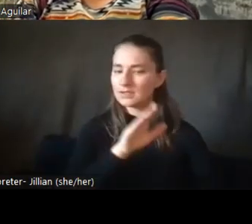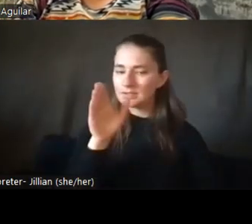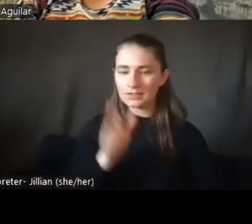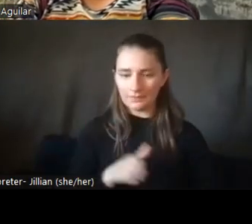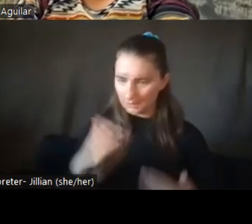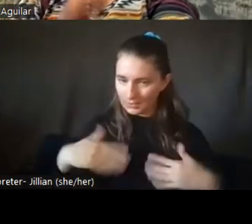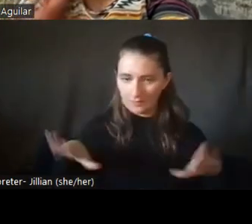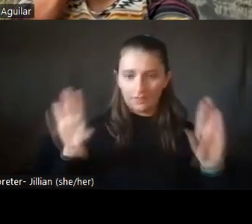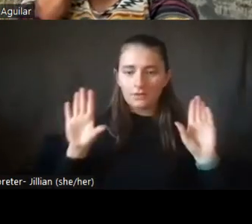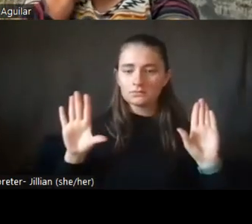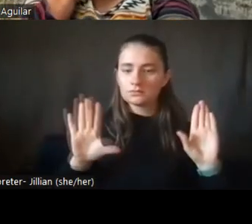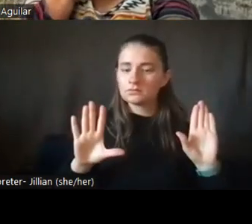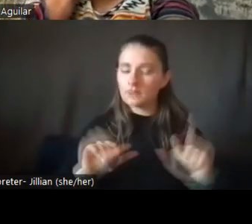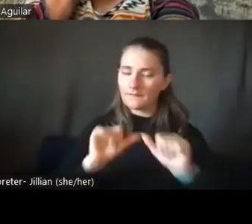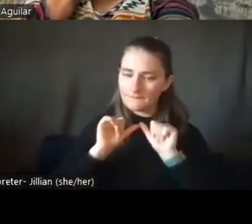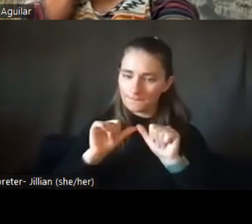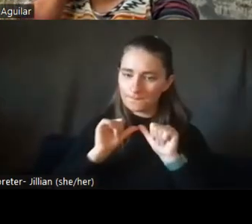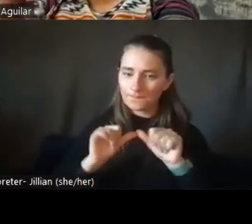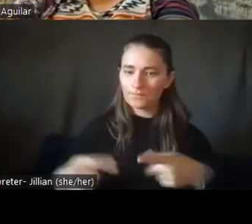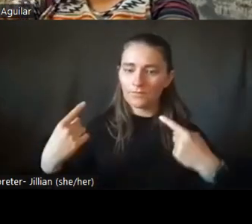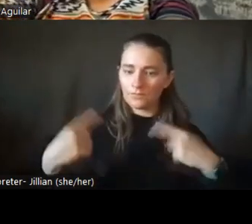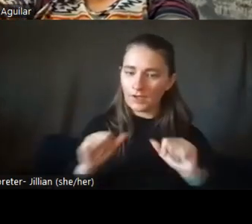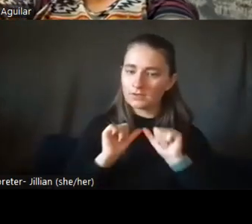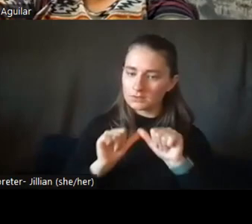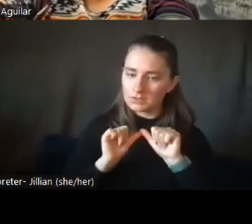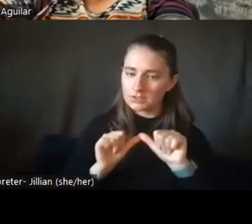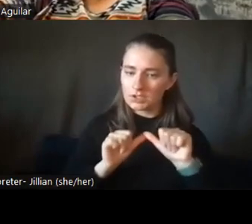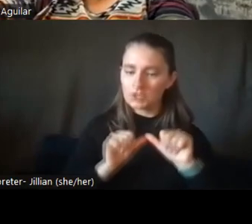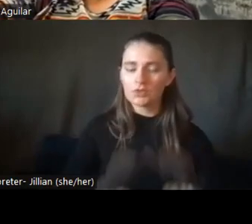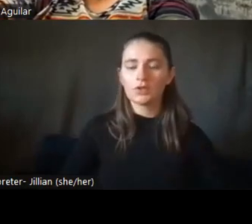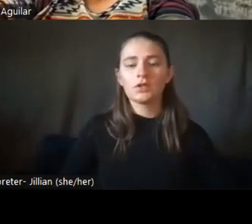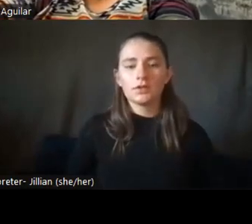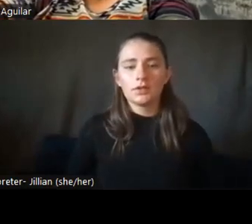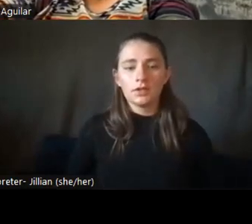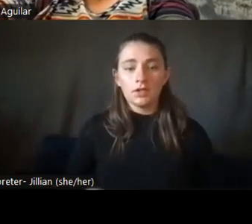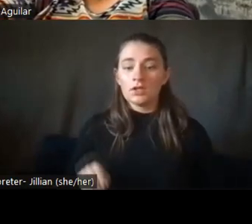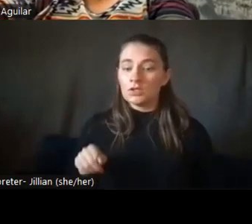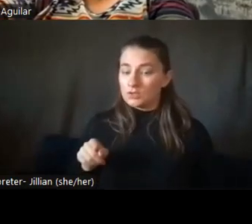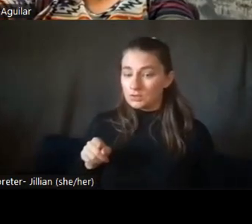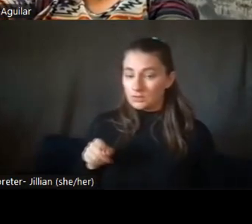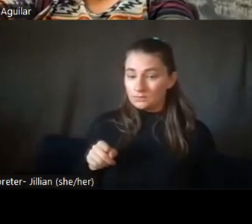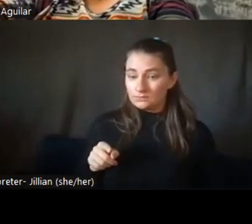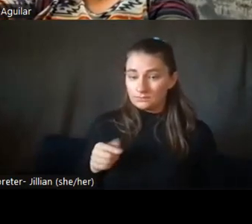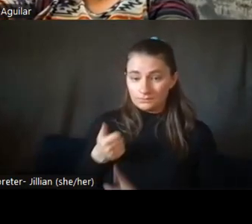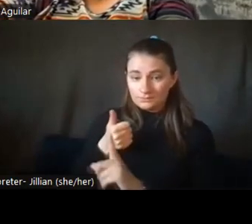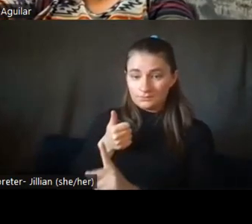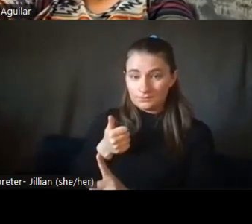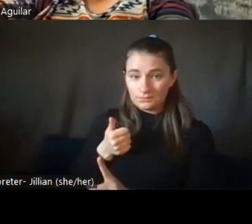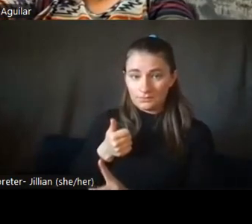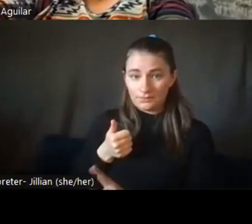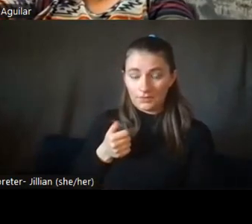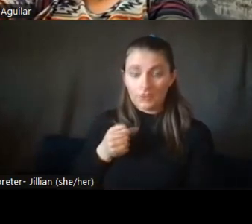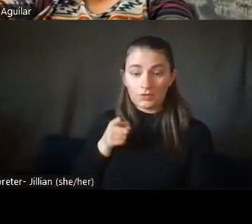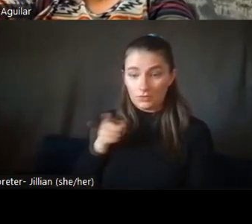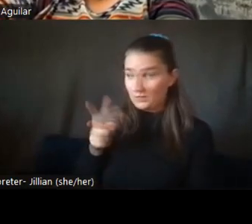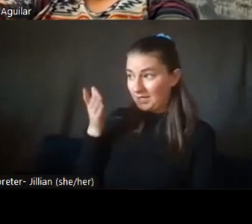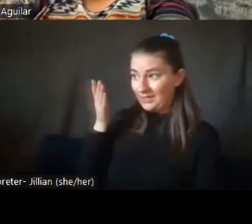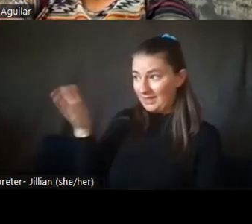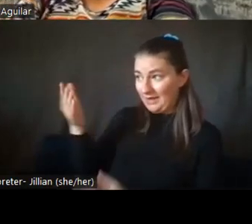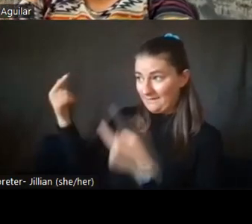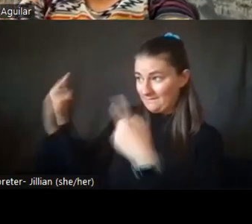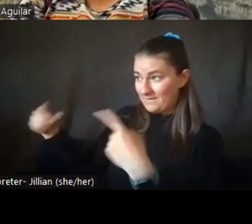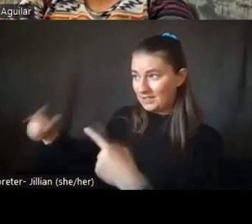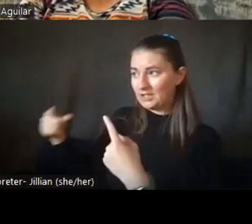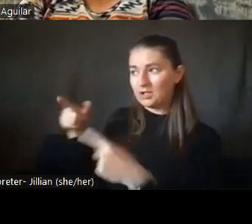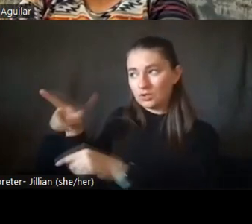fight. And so whether or not you you're making progress by just being at the table fighting. And so, you know, my